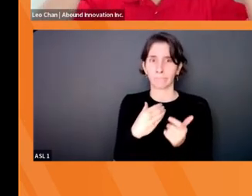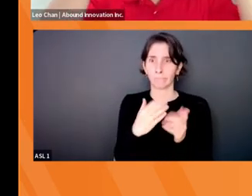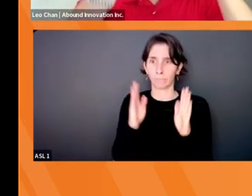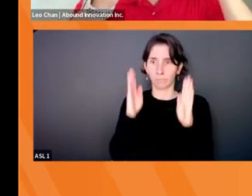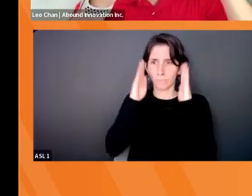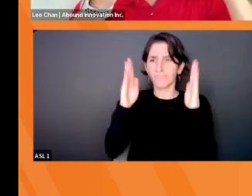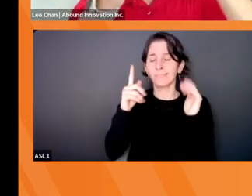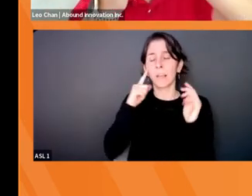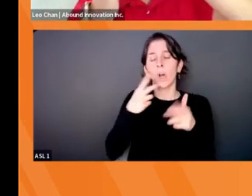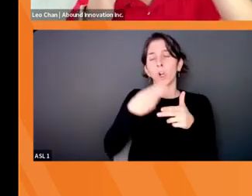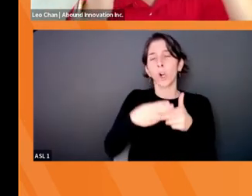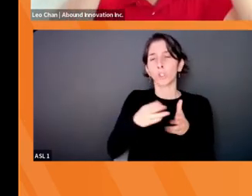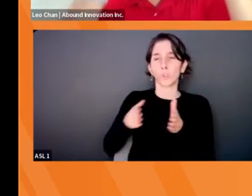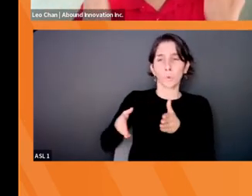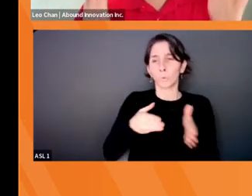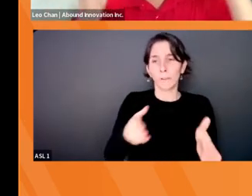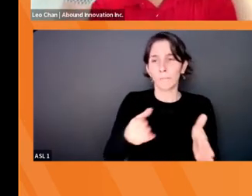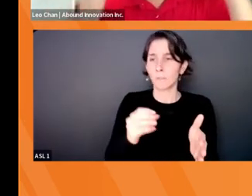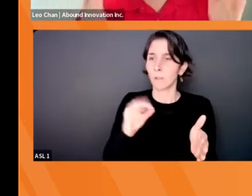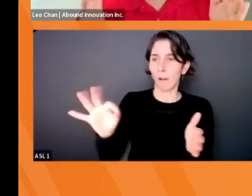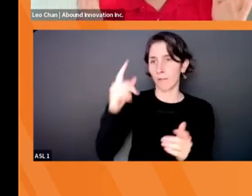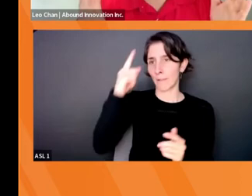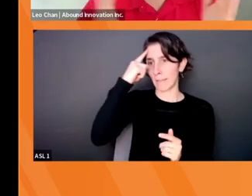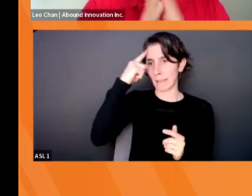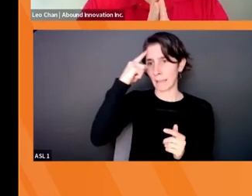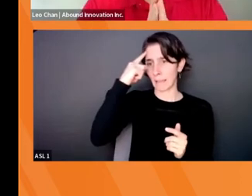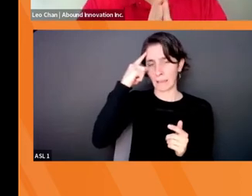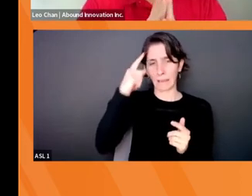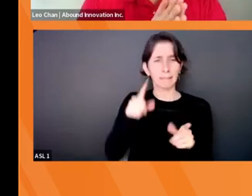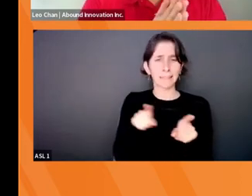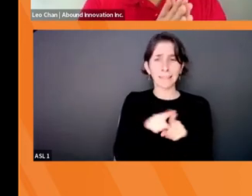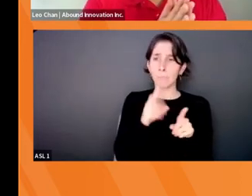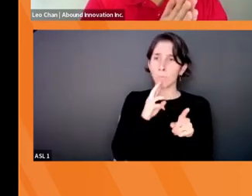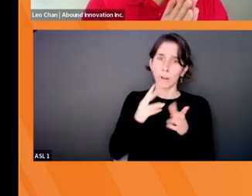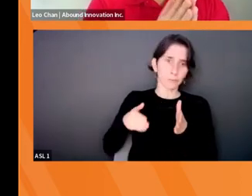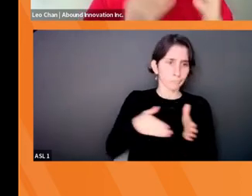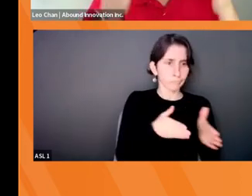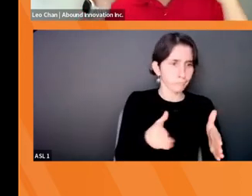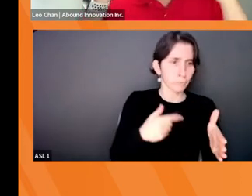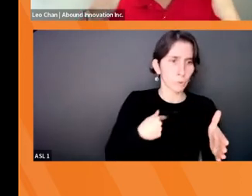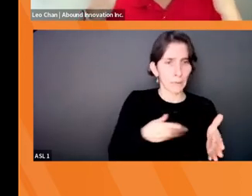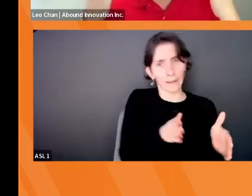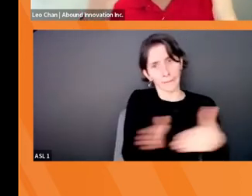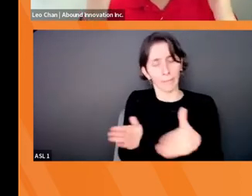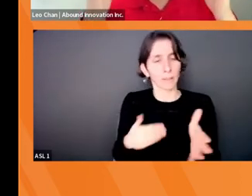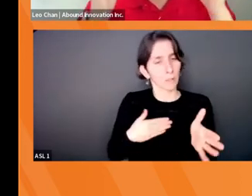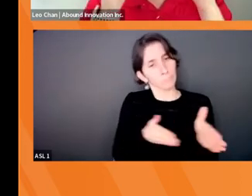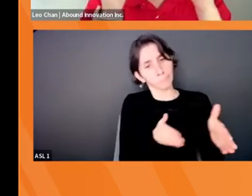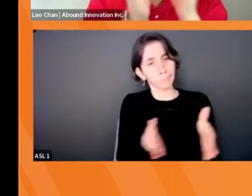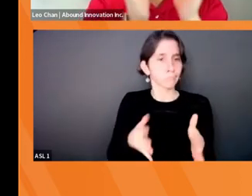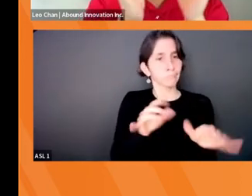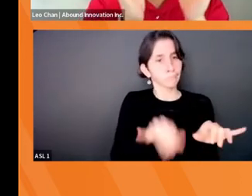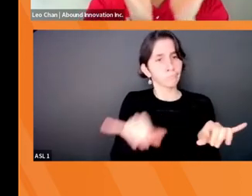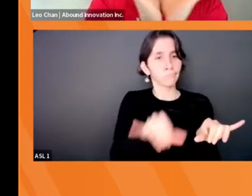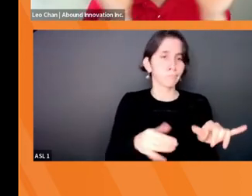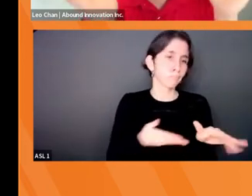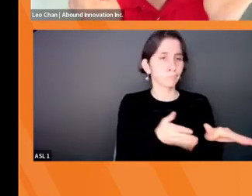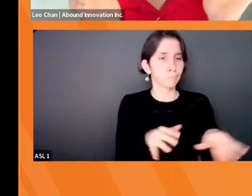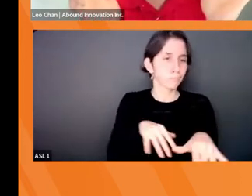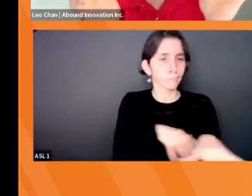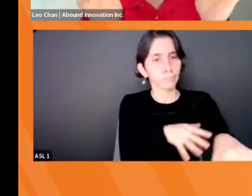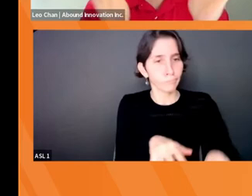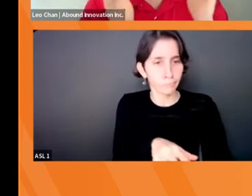rivers, you can't really jump out of a river. It's, it goes where it goes. Right. And so sometimes our, our expert brain will restrict the